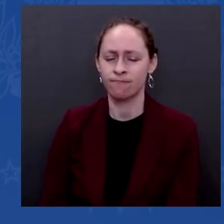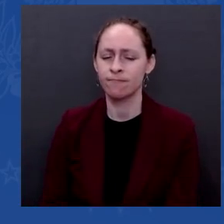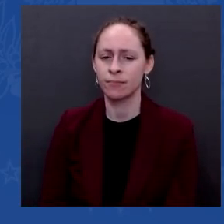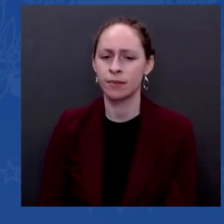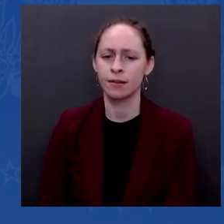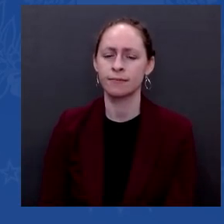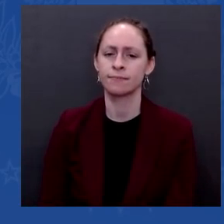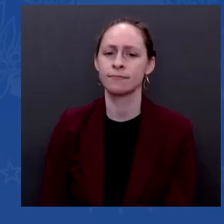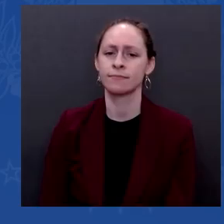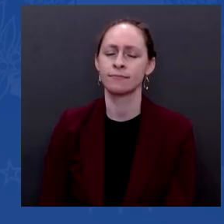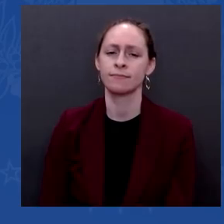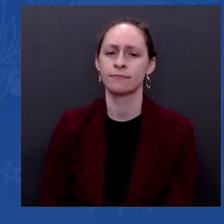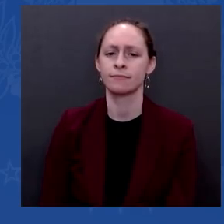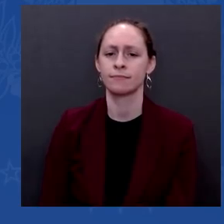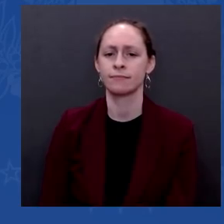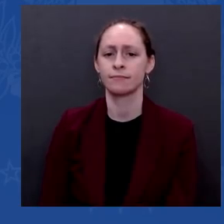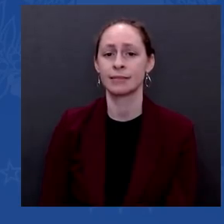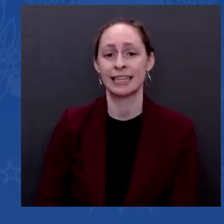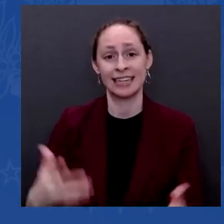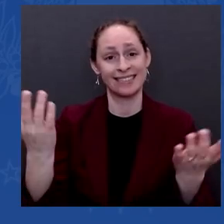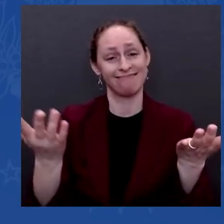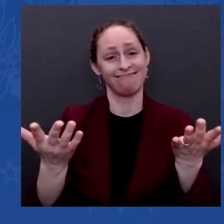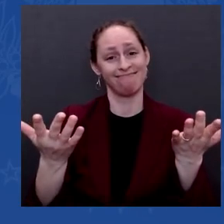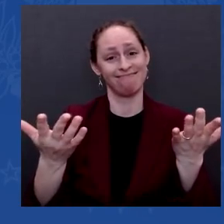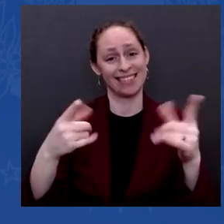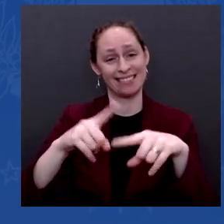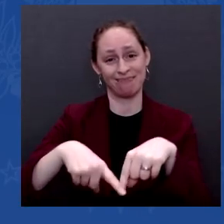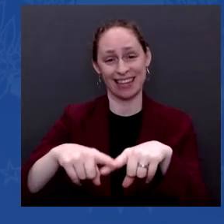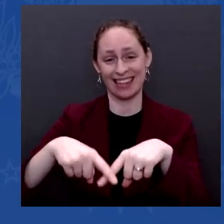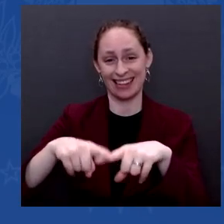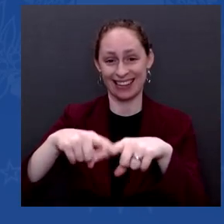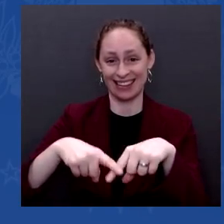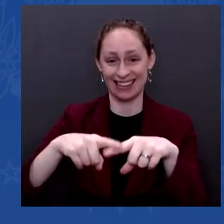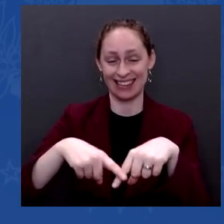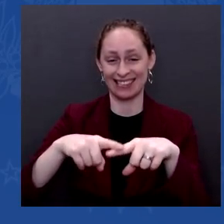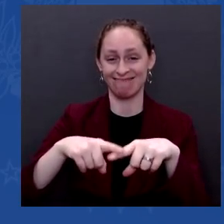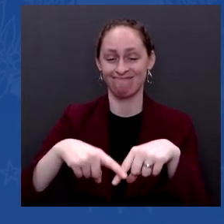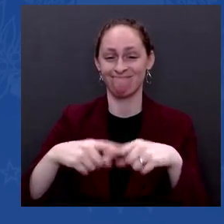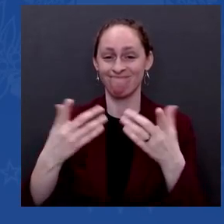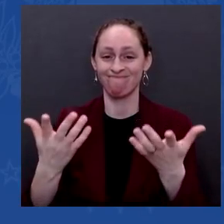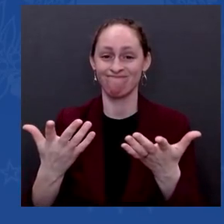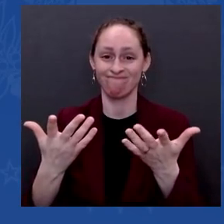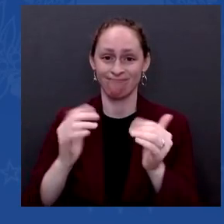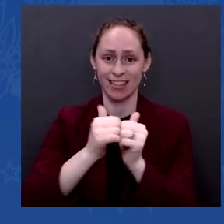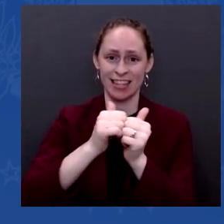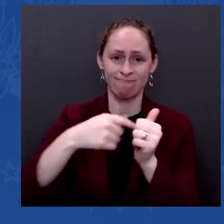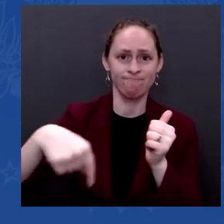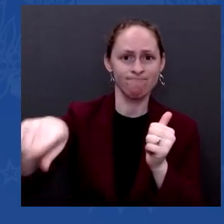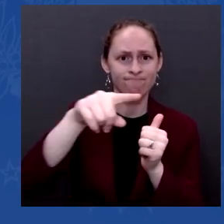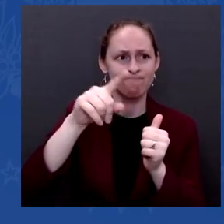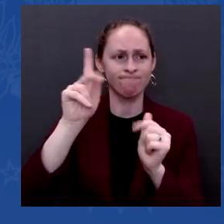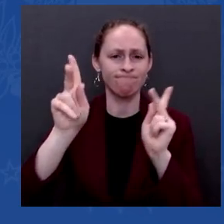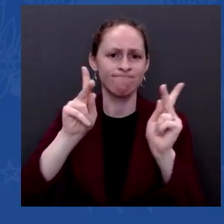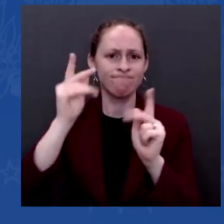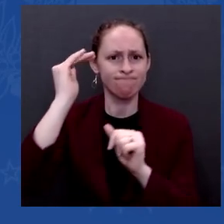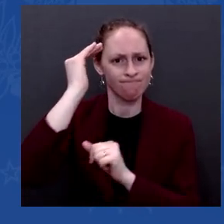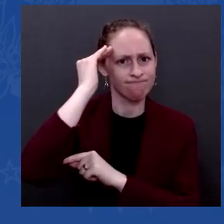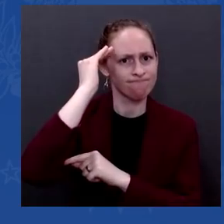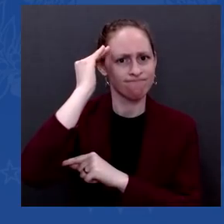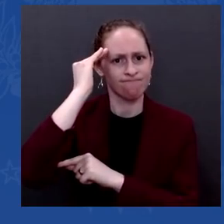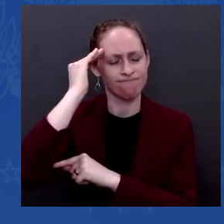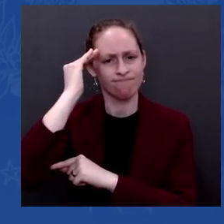people that some of this is being set up to try to alter the outcome of the election. And it's one thing — look,